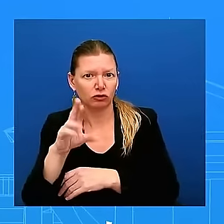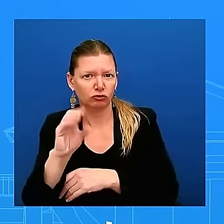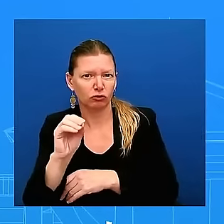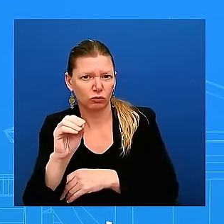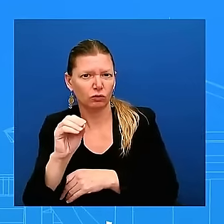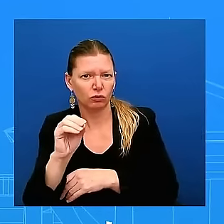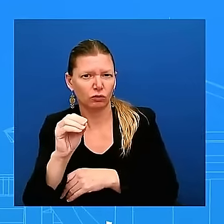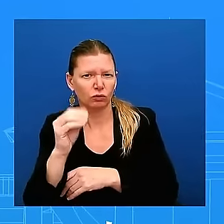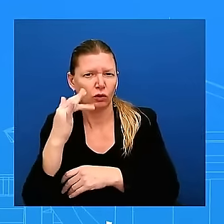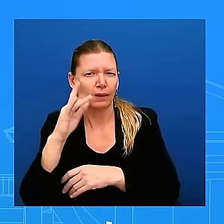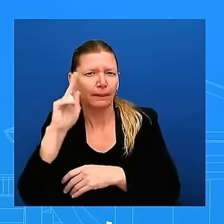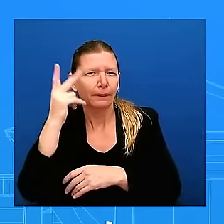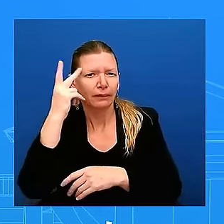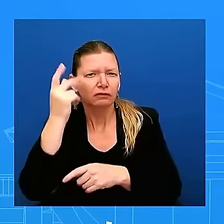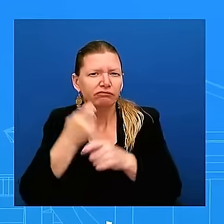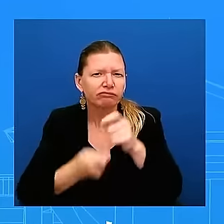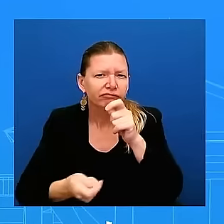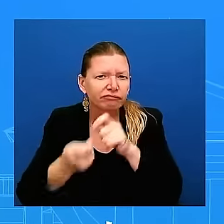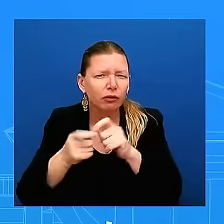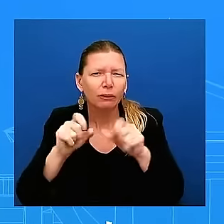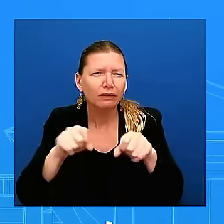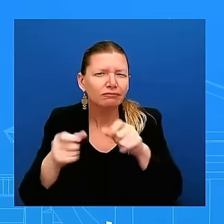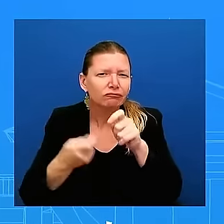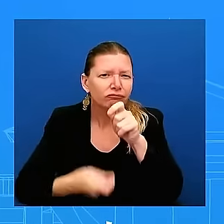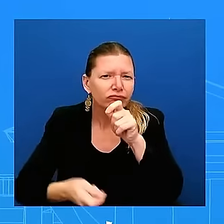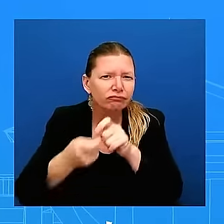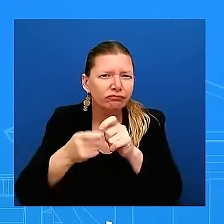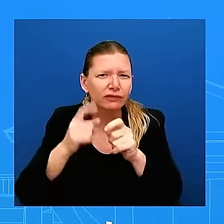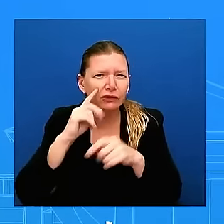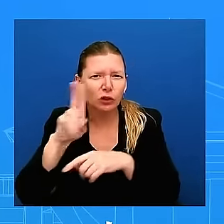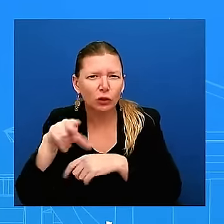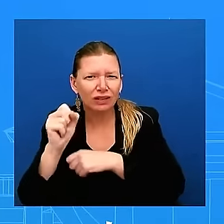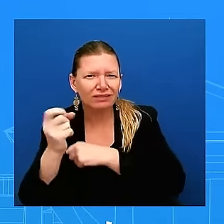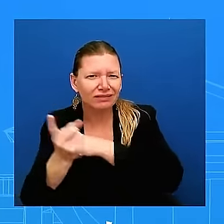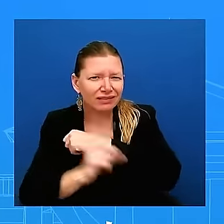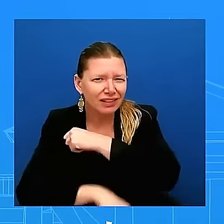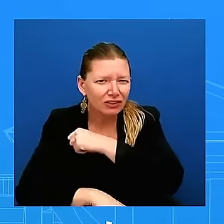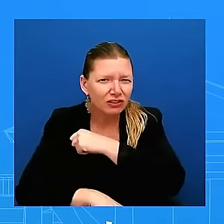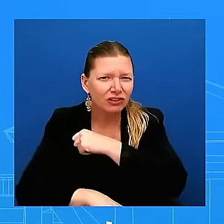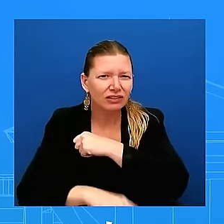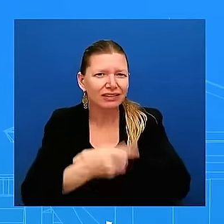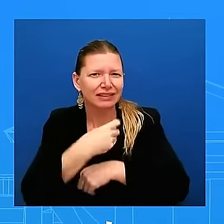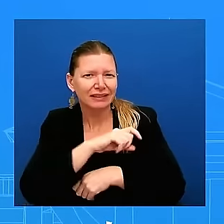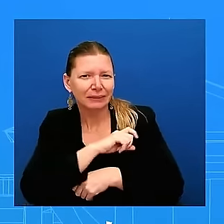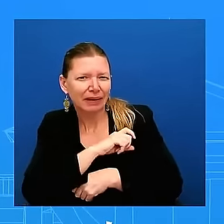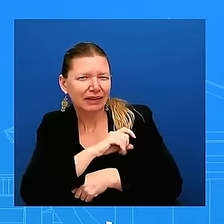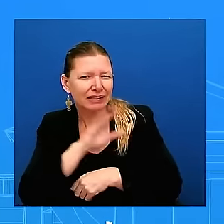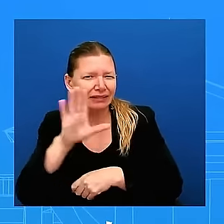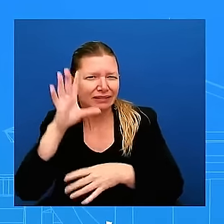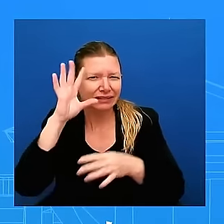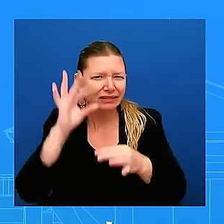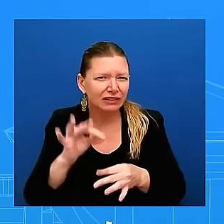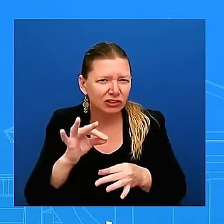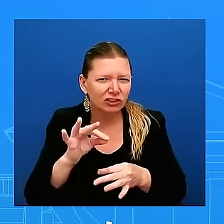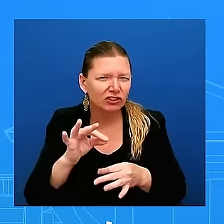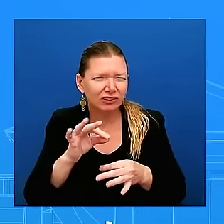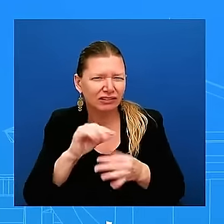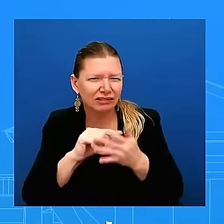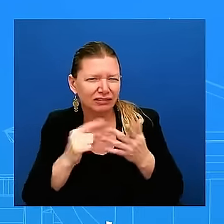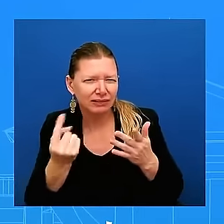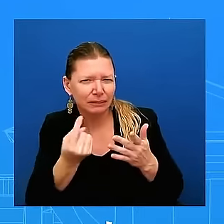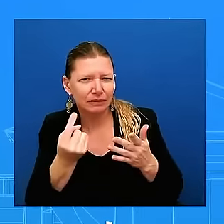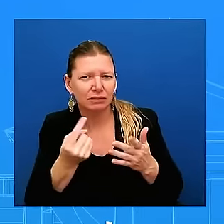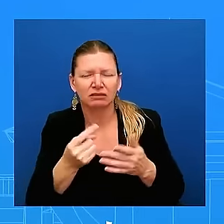edmund gonzalez so that is categorically false uh it is not true uh and uh u.s